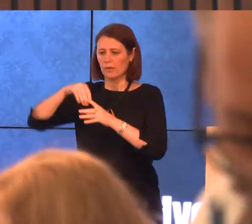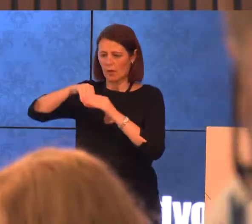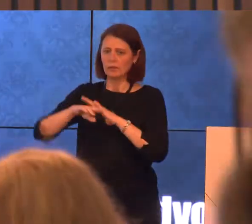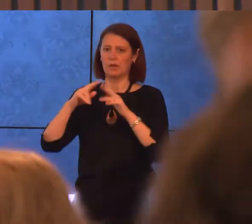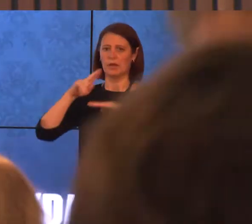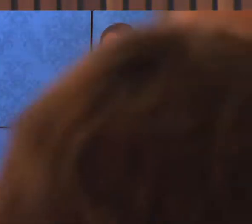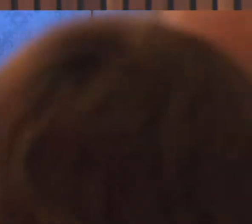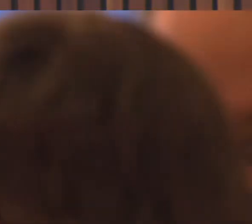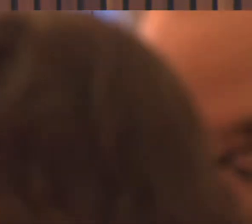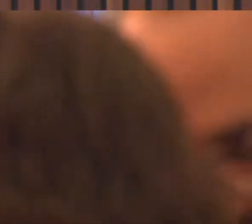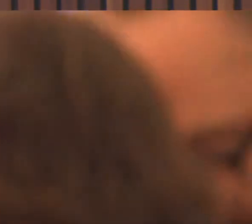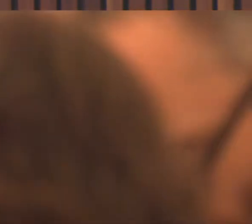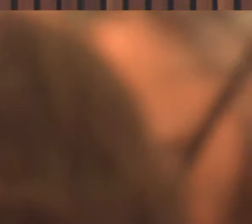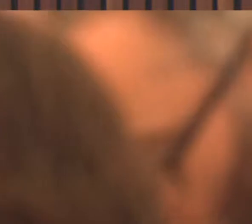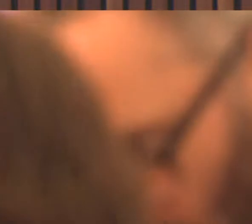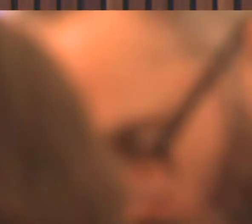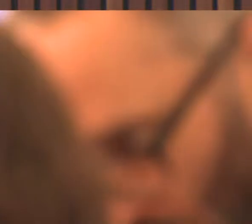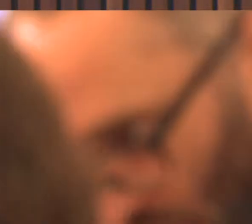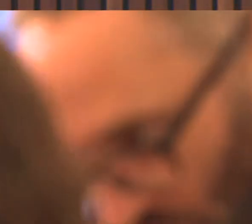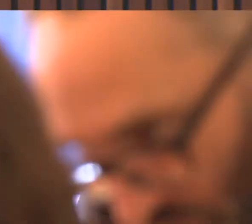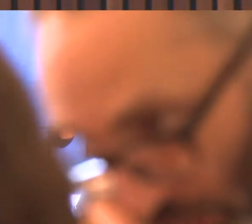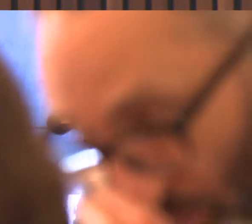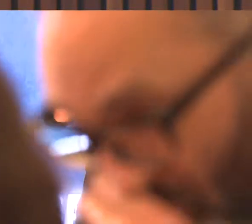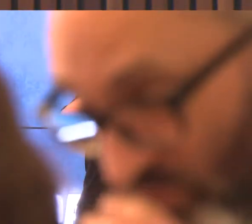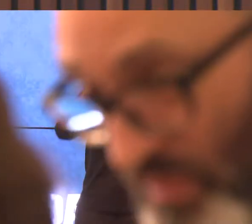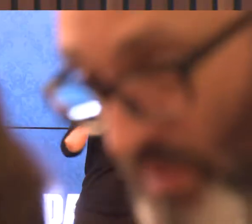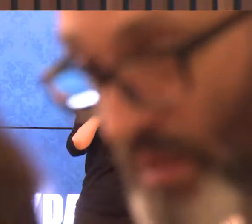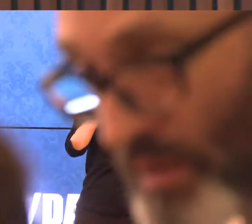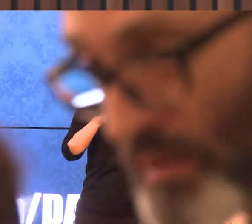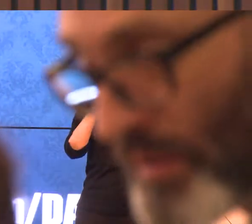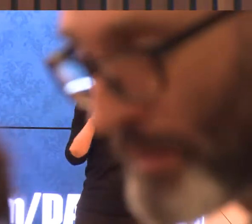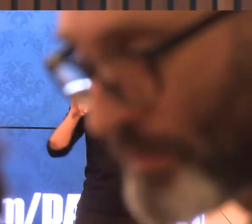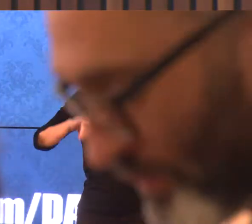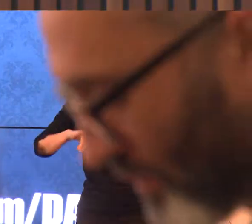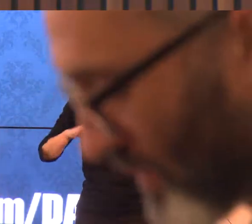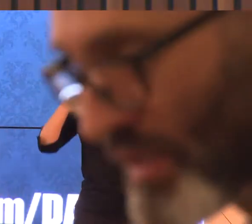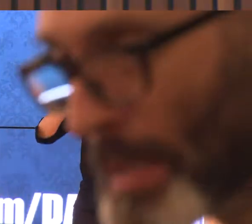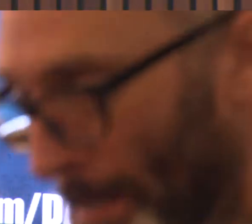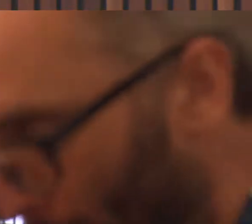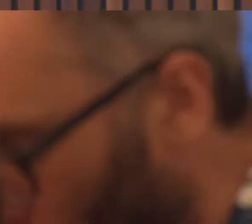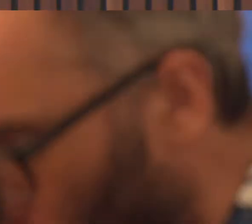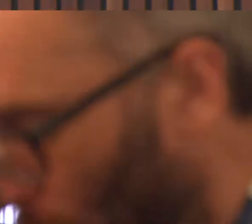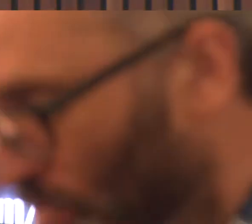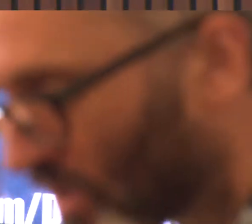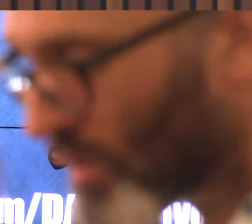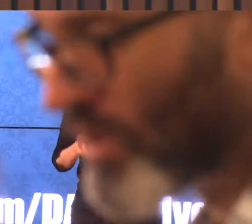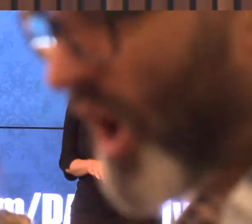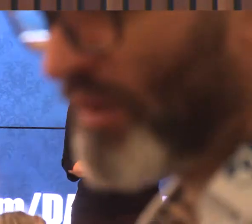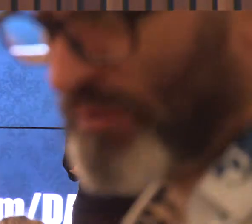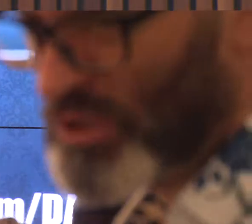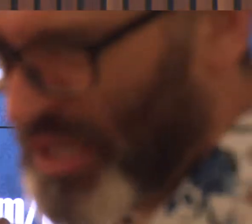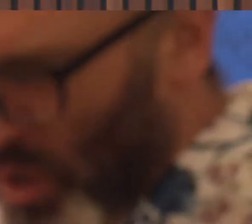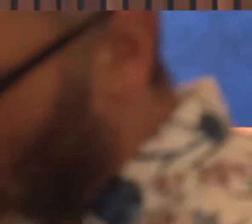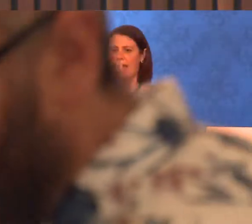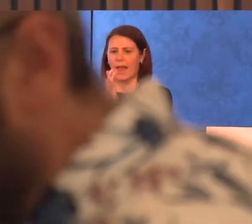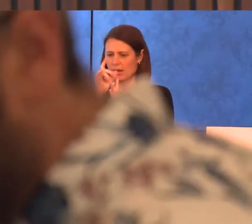system, within national systems such as the NDIS and indeed our Centrelink system. How can